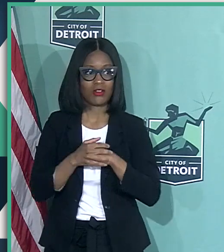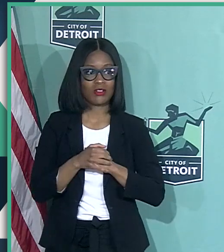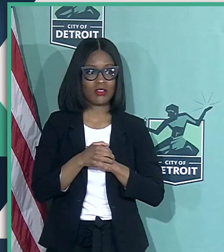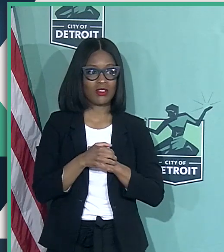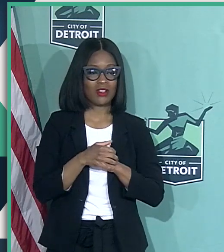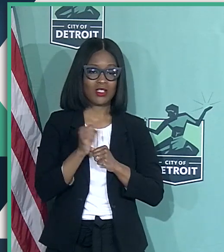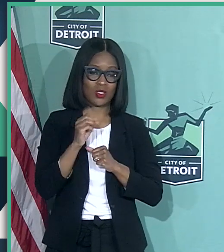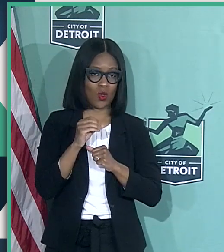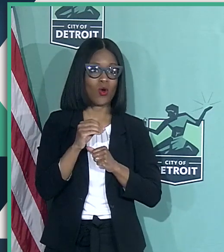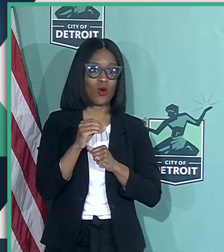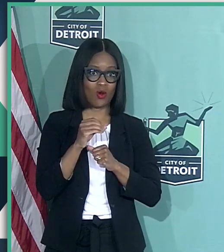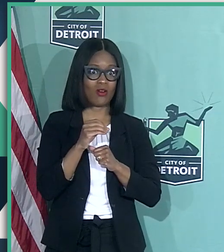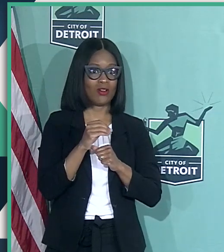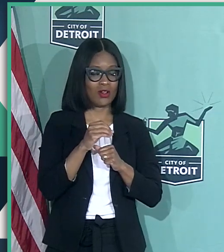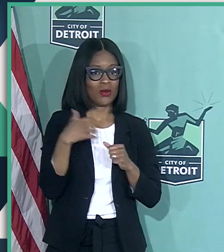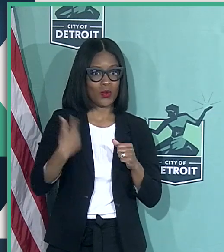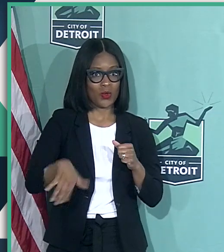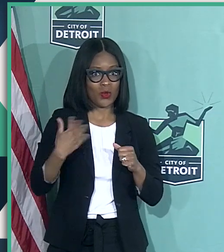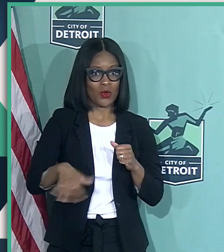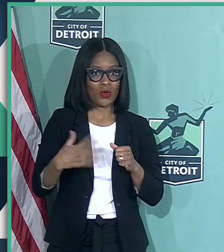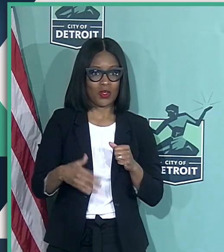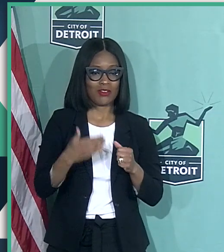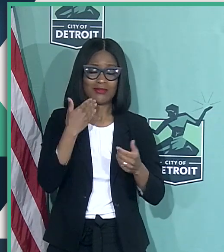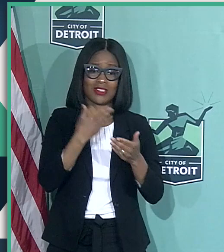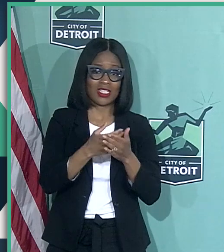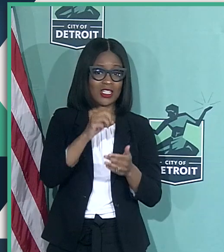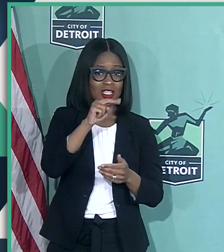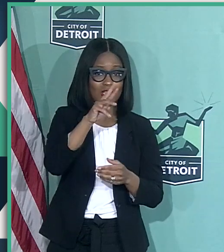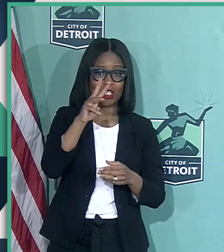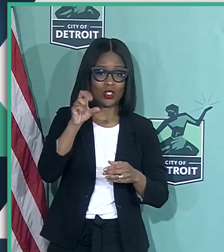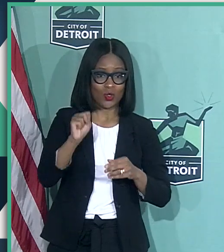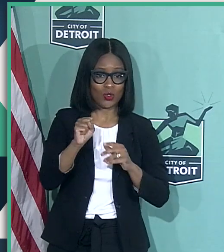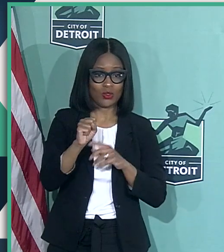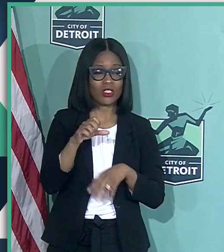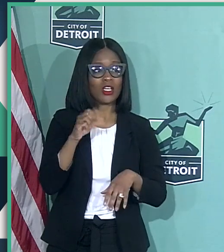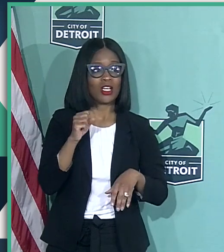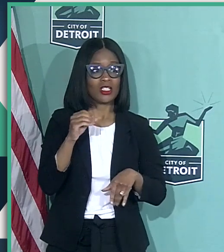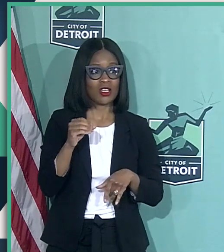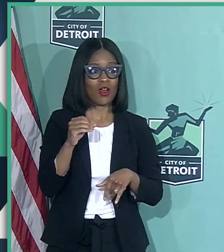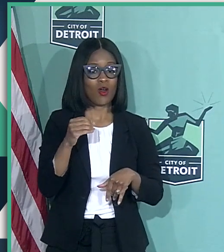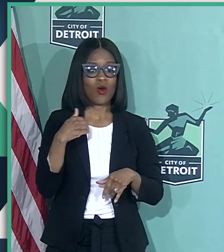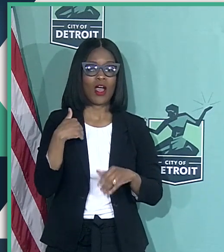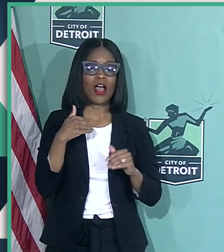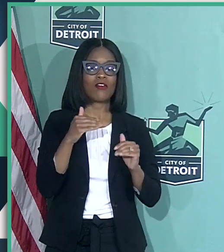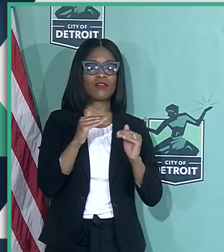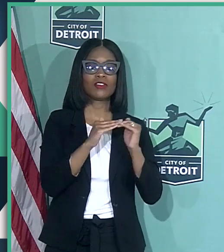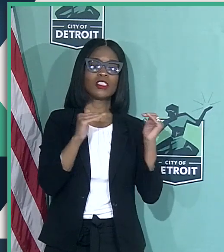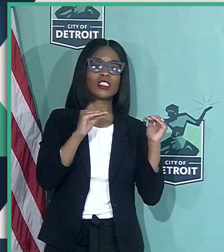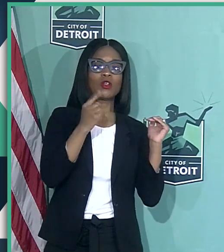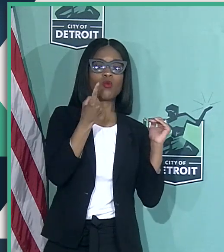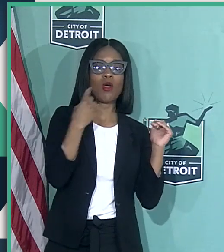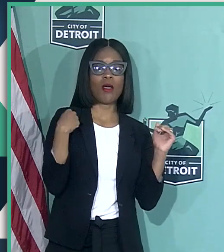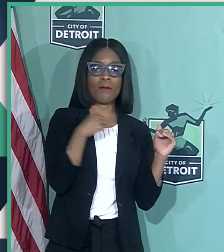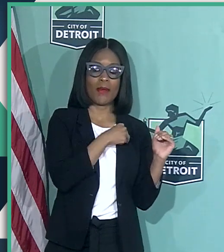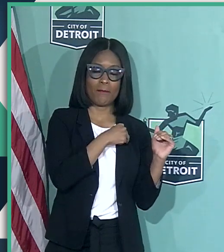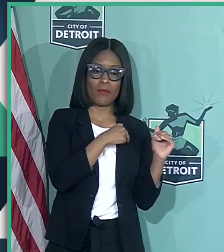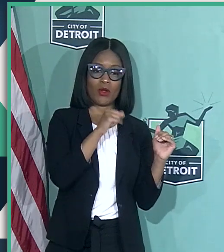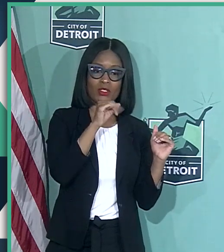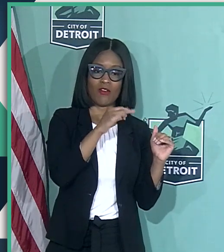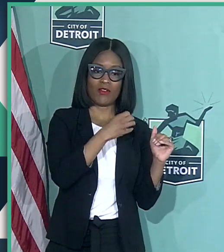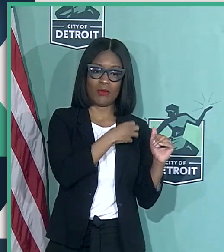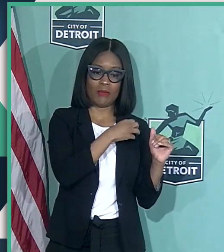a big deal. So what we've done is we broke out the tier one, certainly tier one members of our department